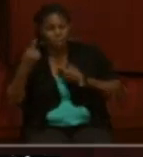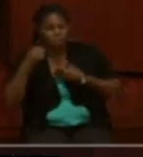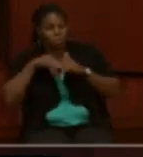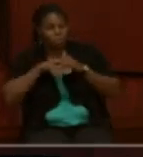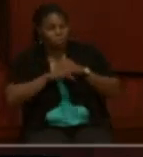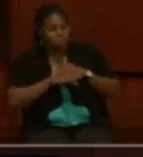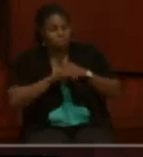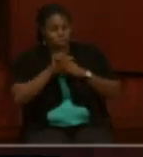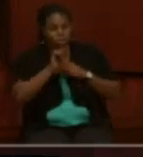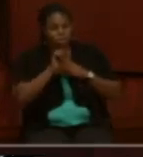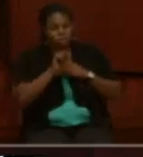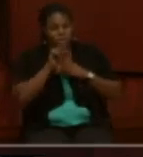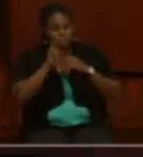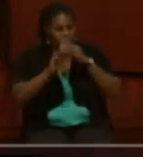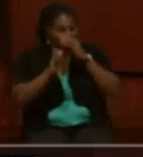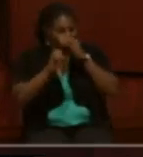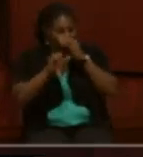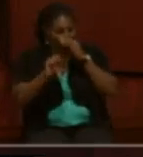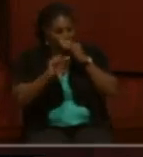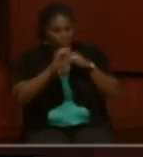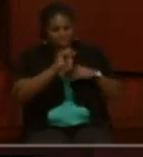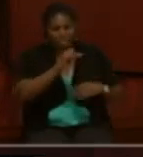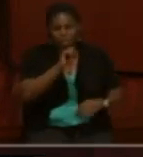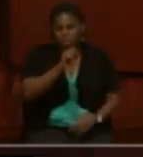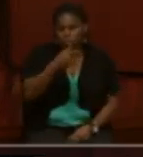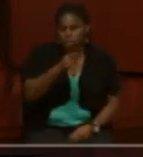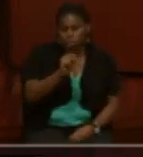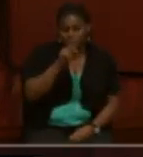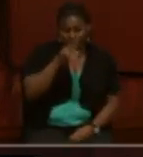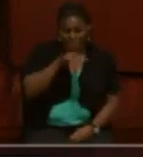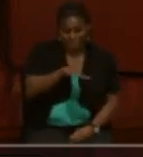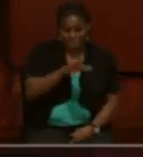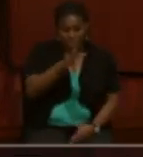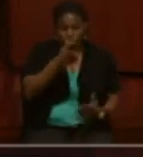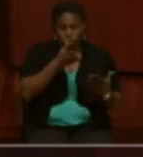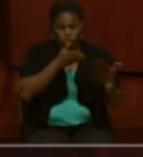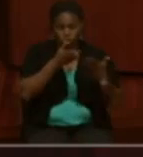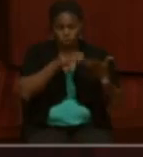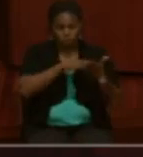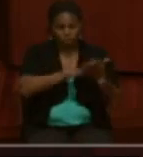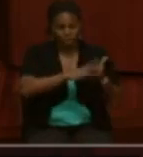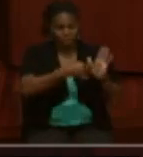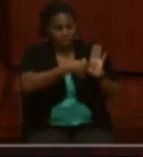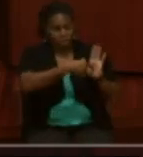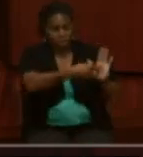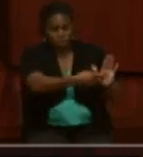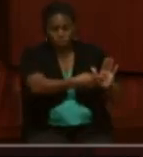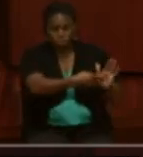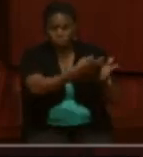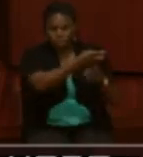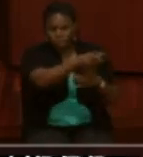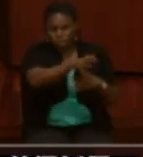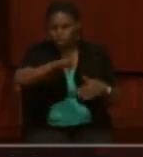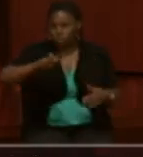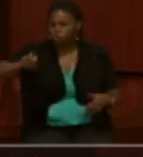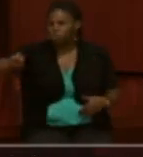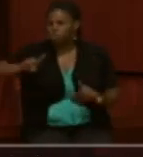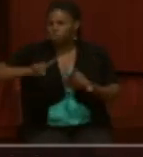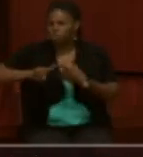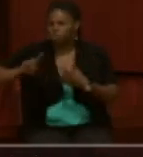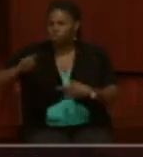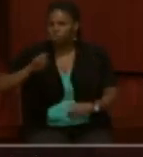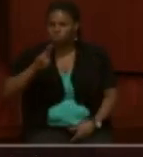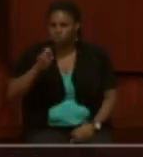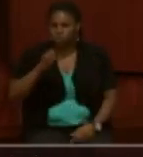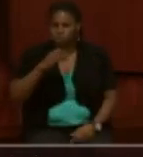Massachusetts and they were a sergeant, in that service record it may have a notation showing that he transferred to a US color